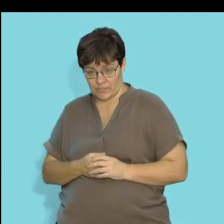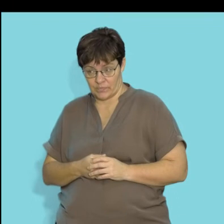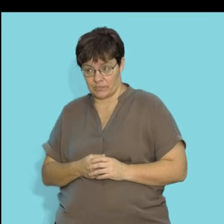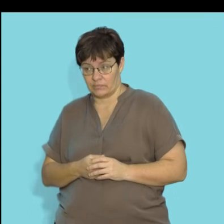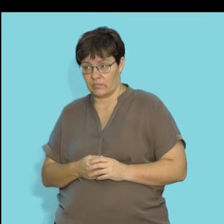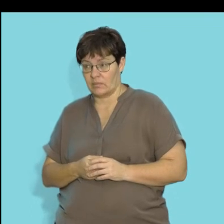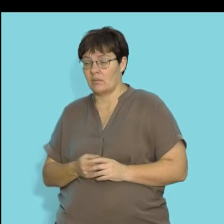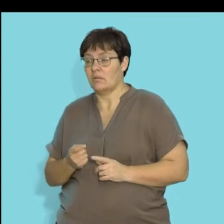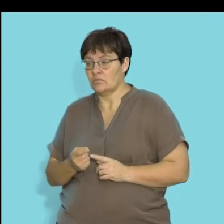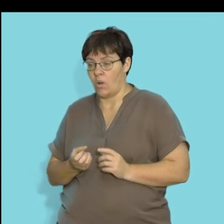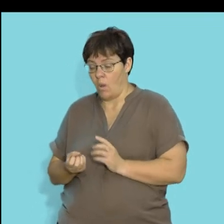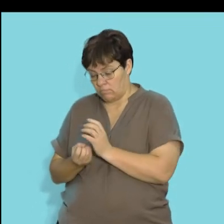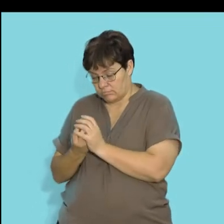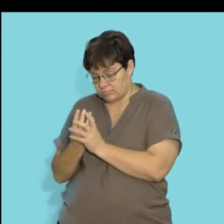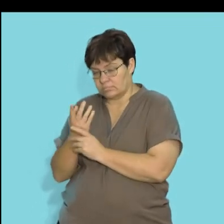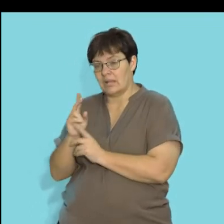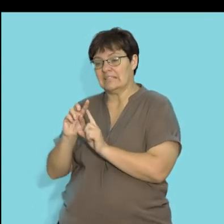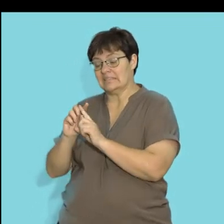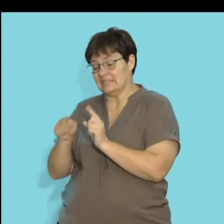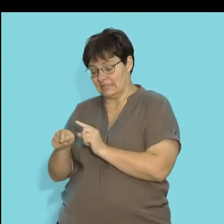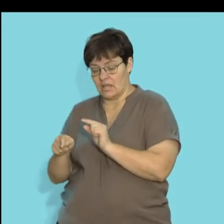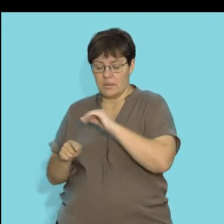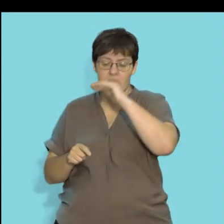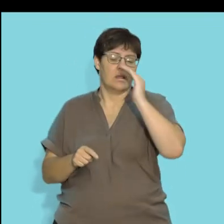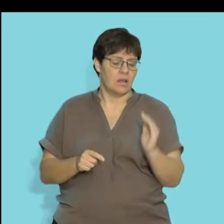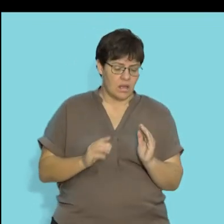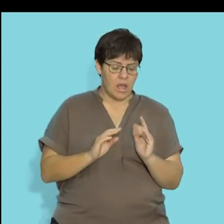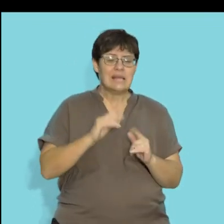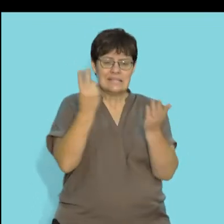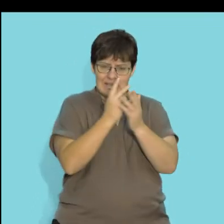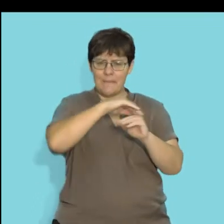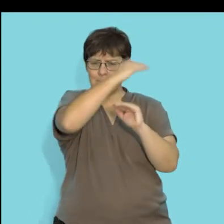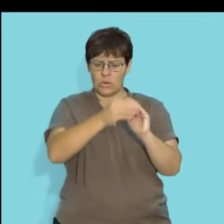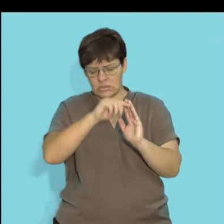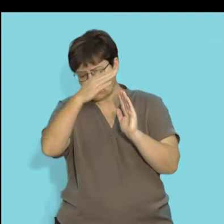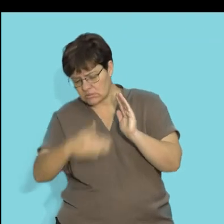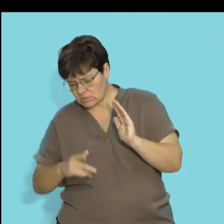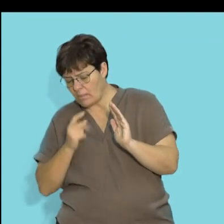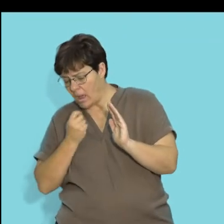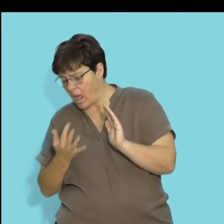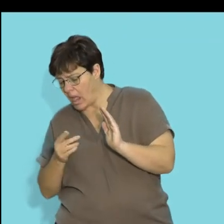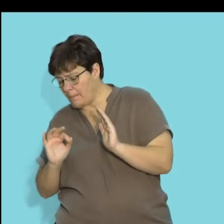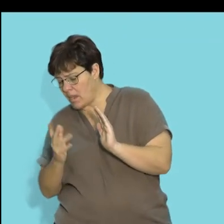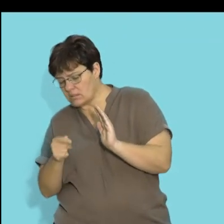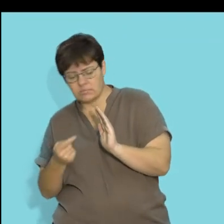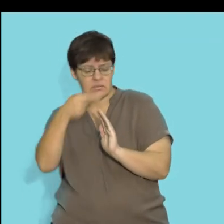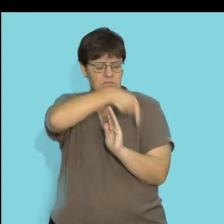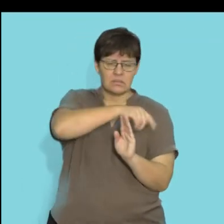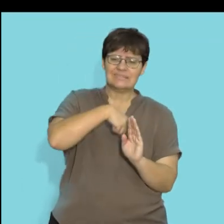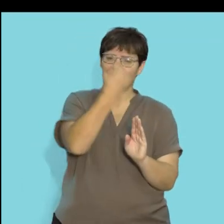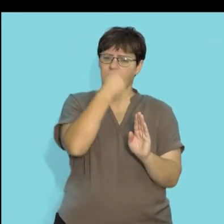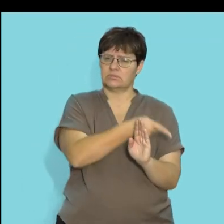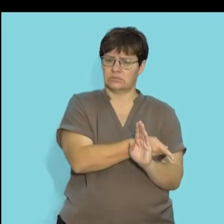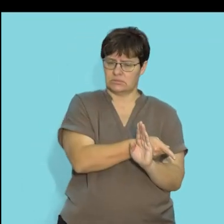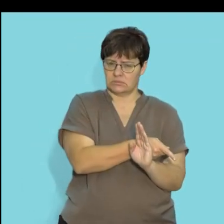So we would find the growth of plants very different in this region compared to the south facing slopes. And so in